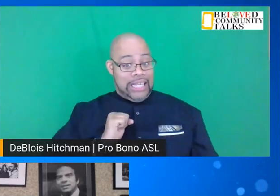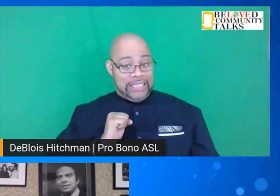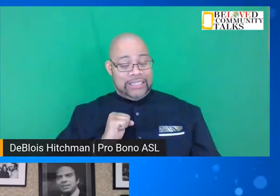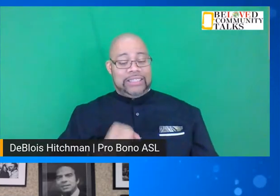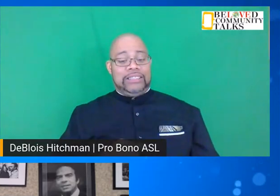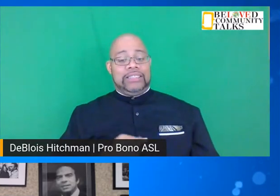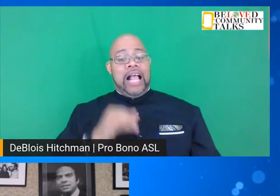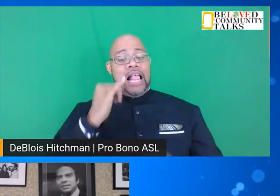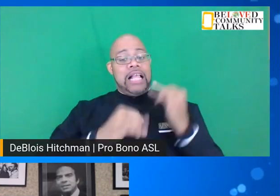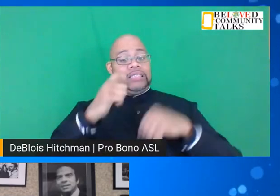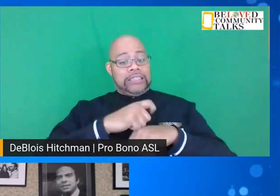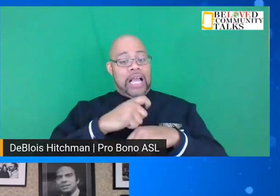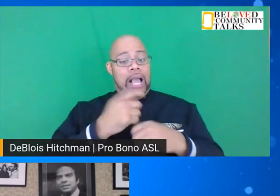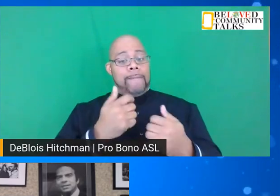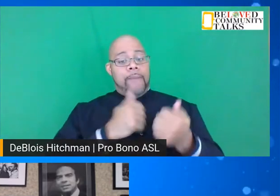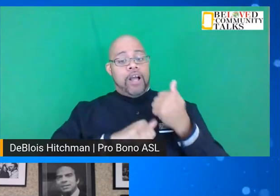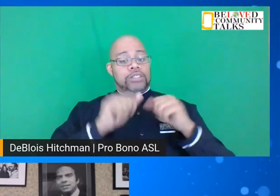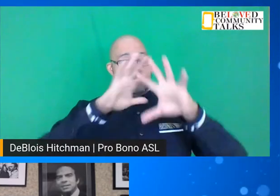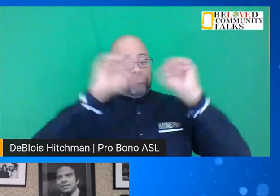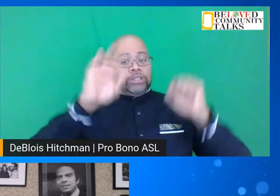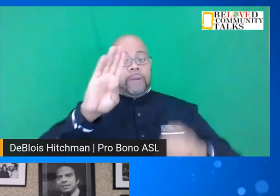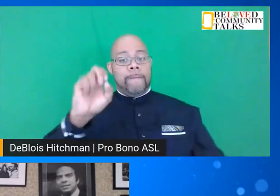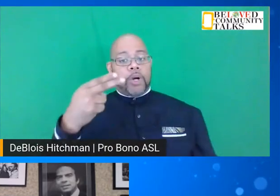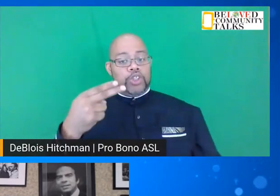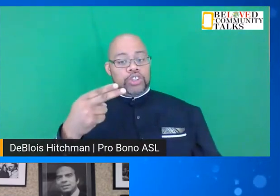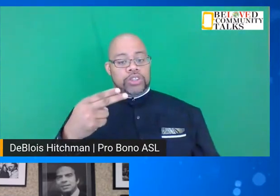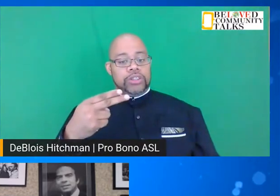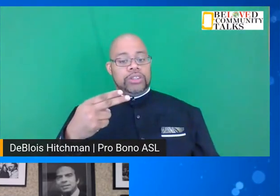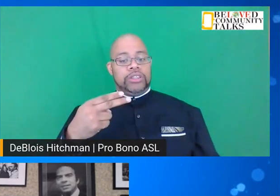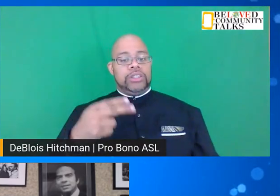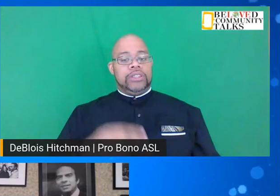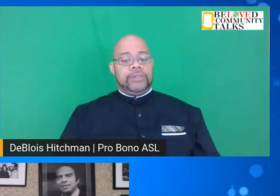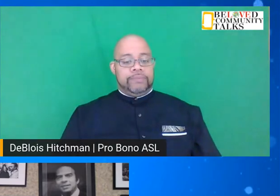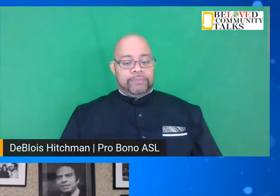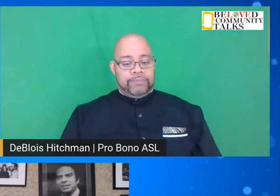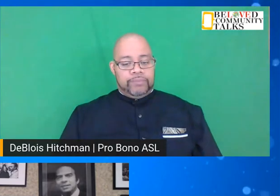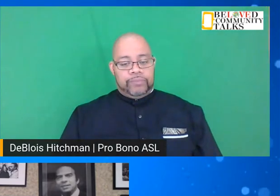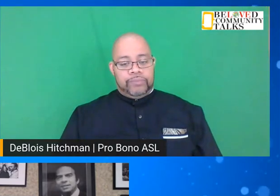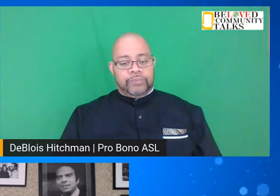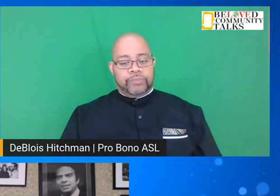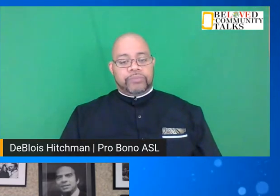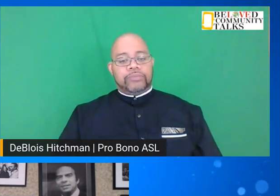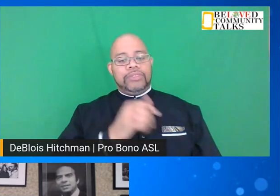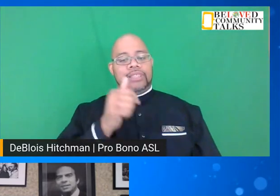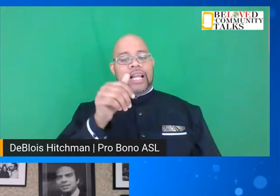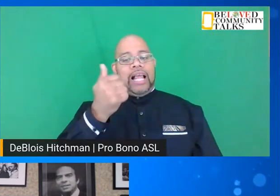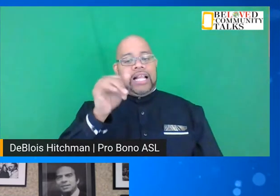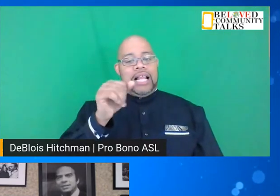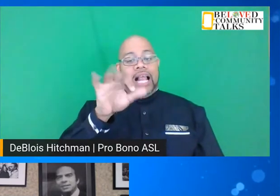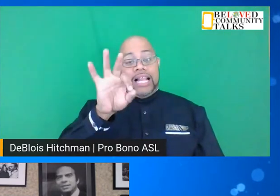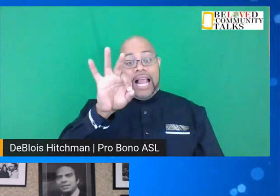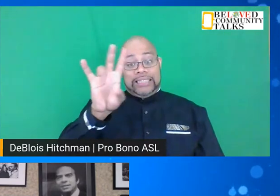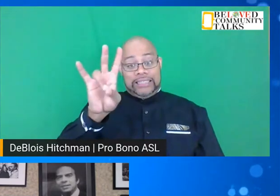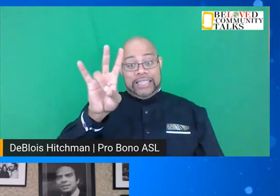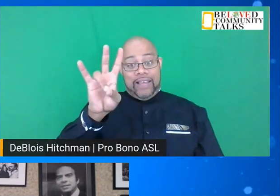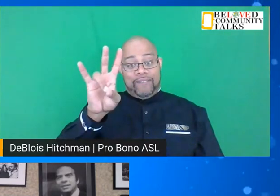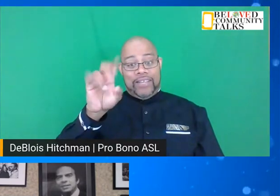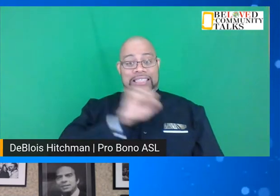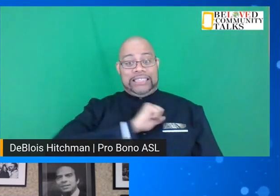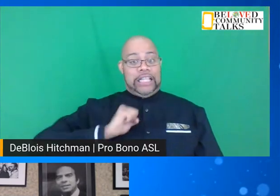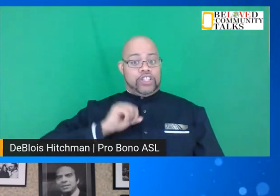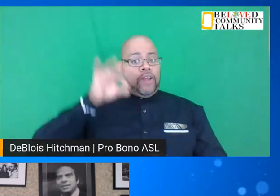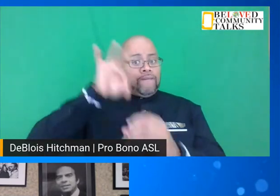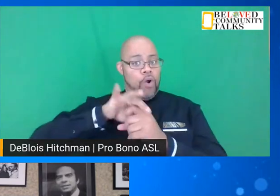The last time was under President Bush. It was renewed. And 97 senators voted for it.